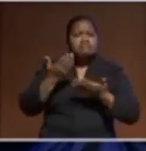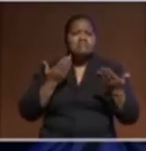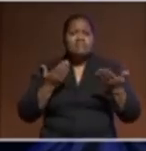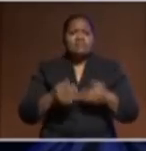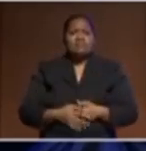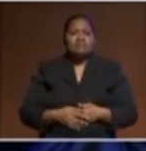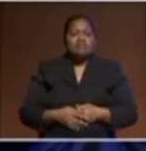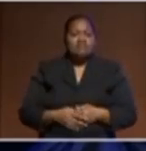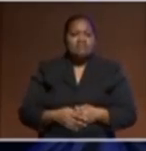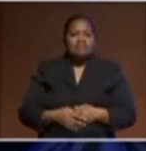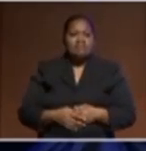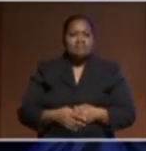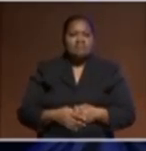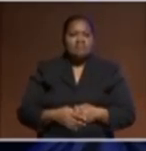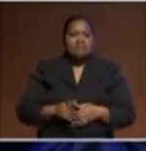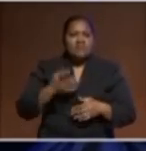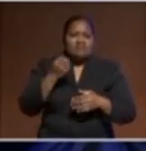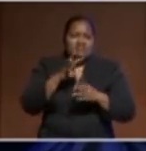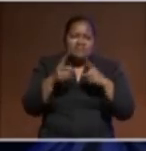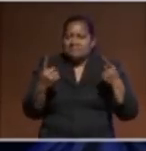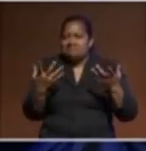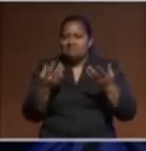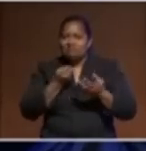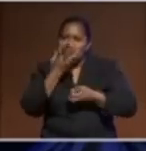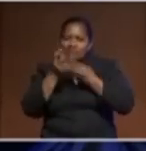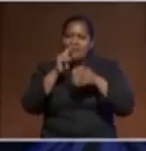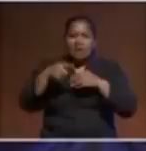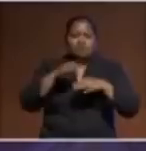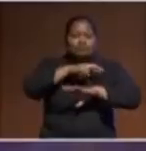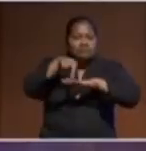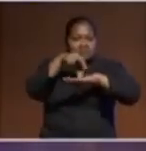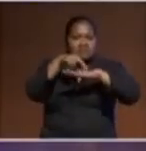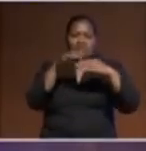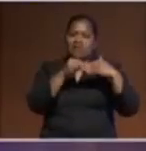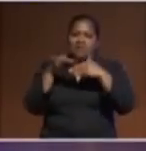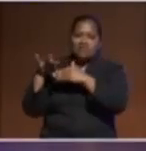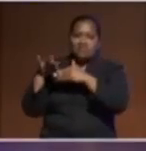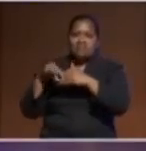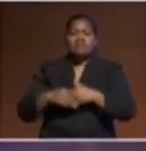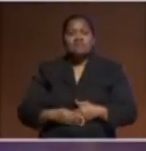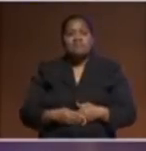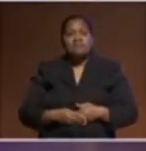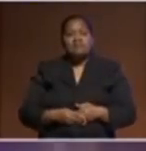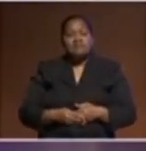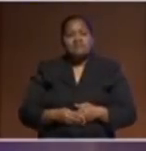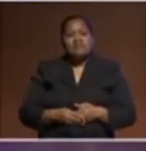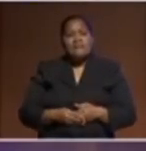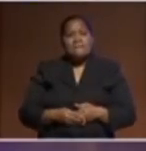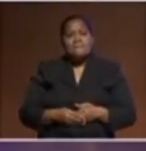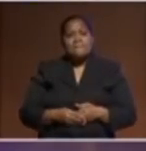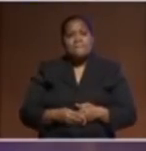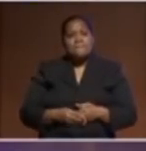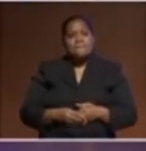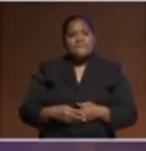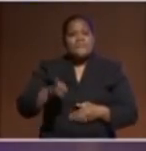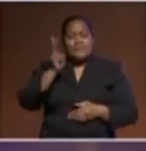regionalism and, of course, on leadership. So, if I may begin, our